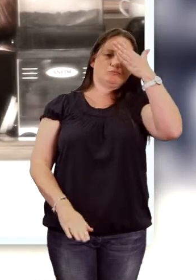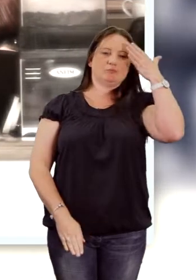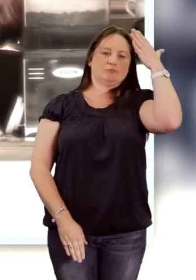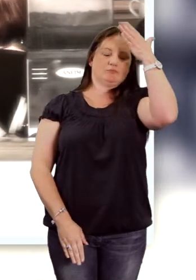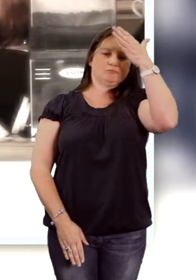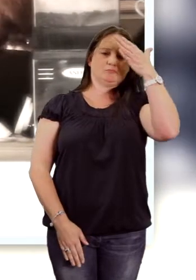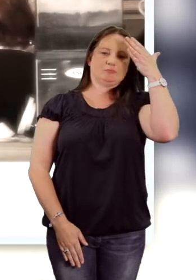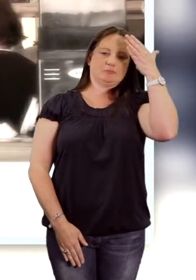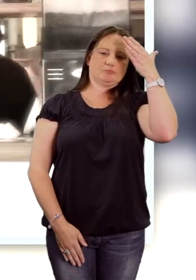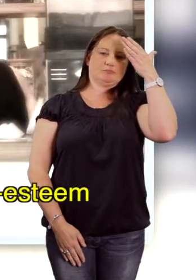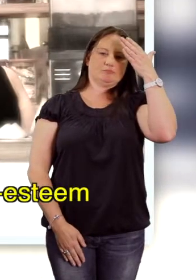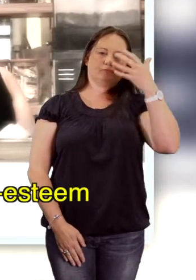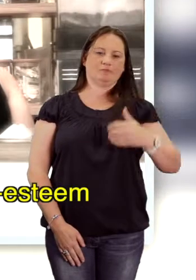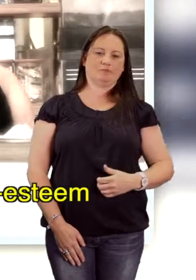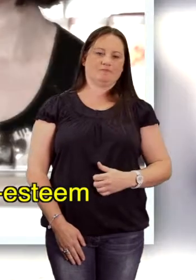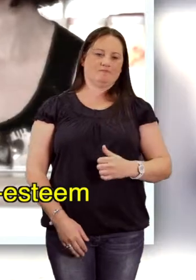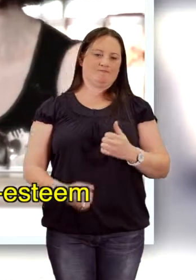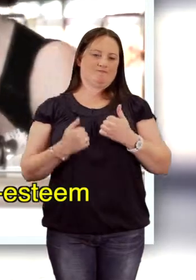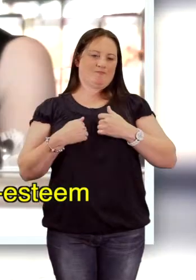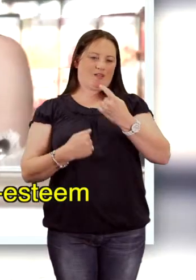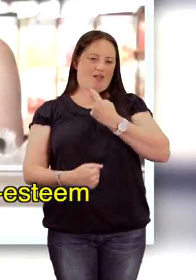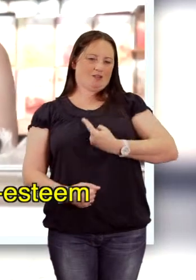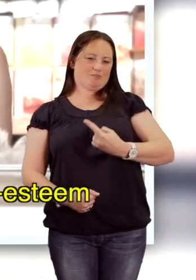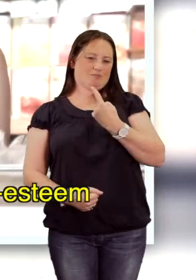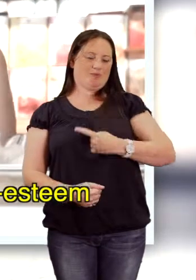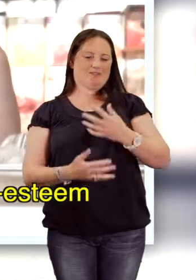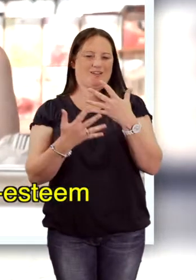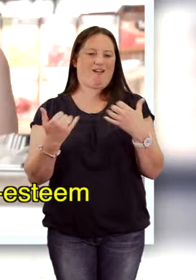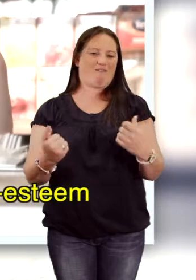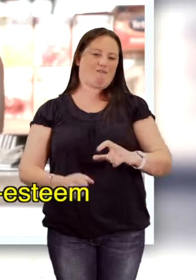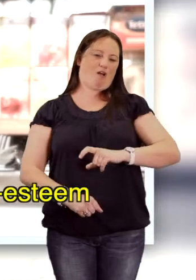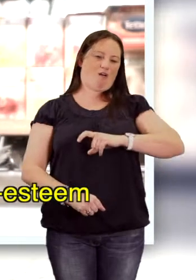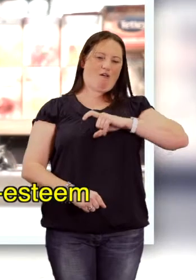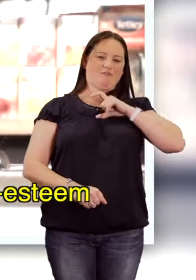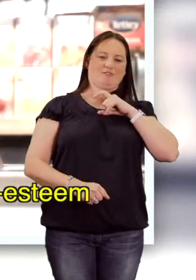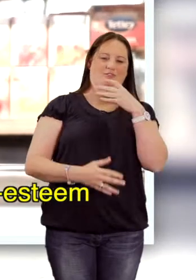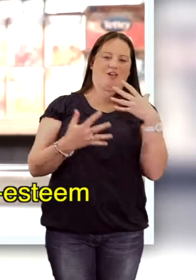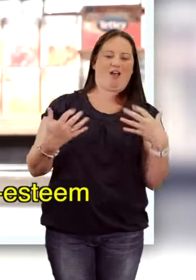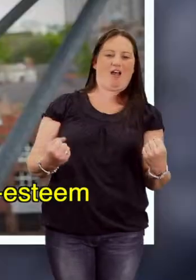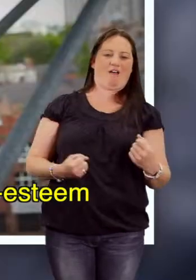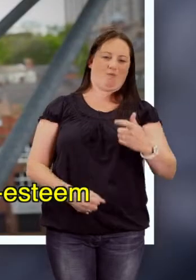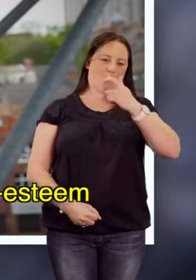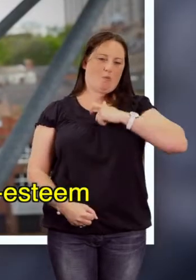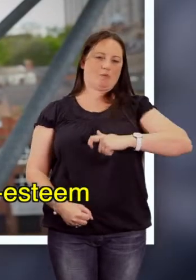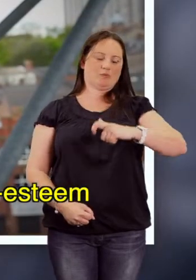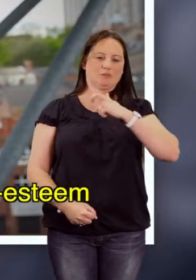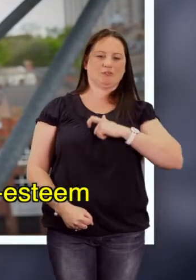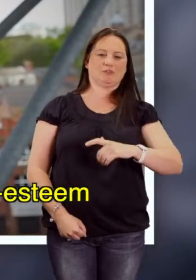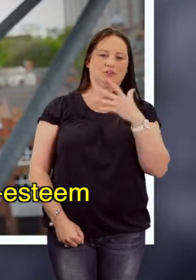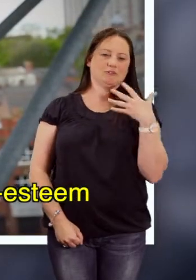Got my independence My self-esteem And my own